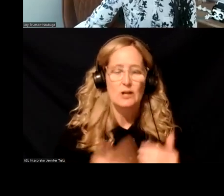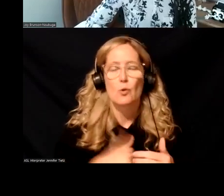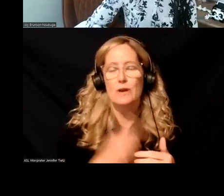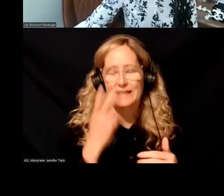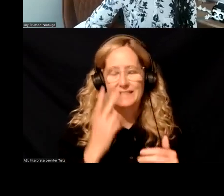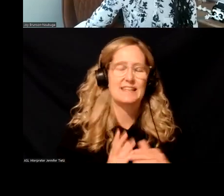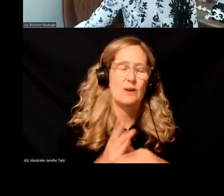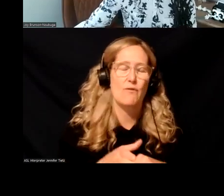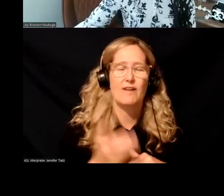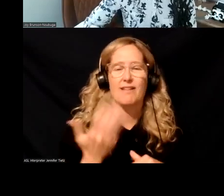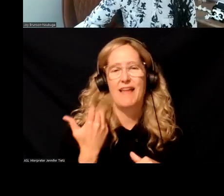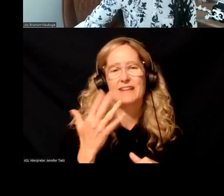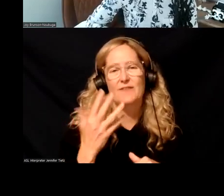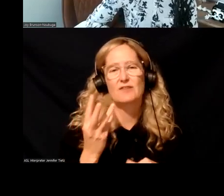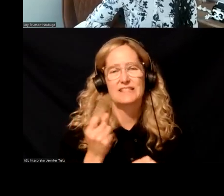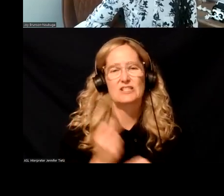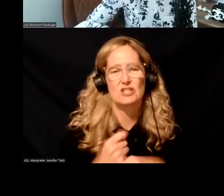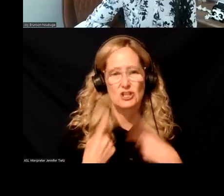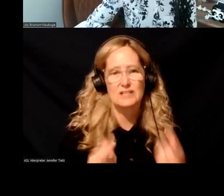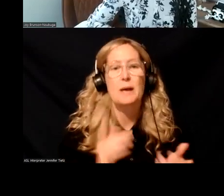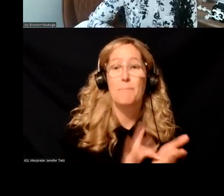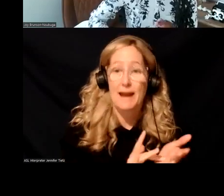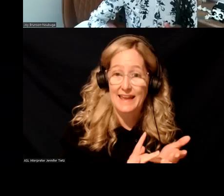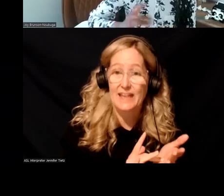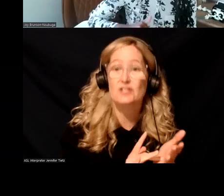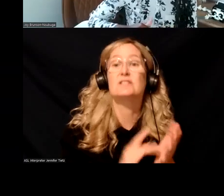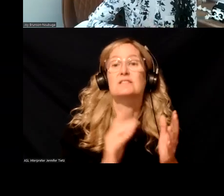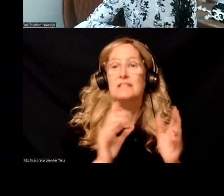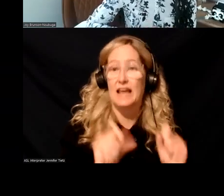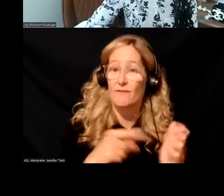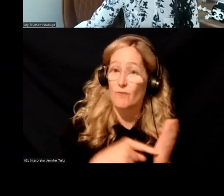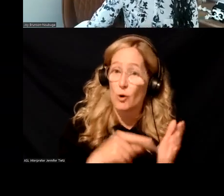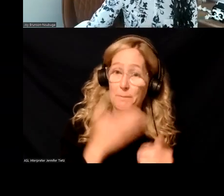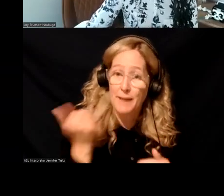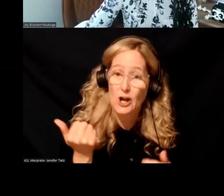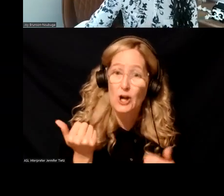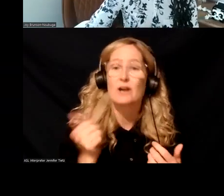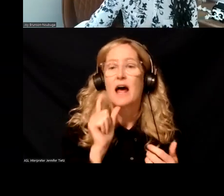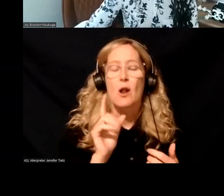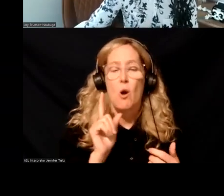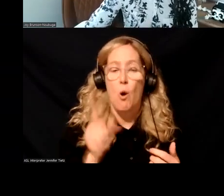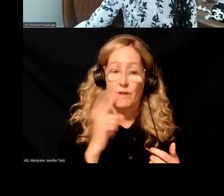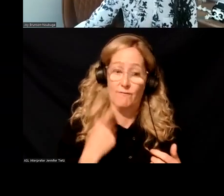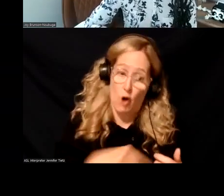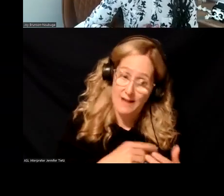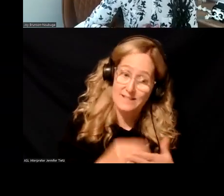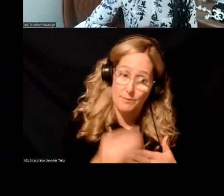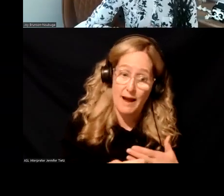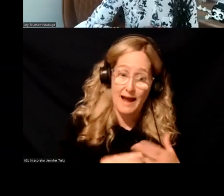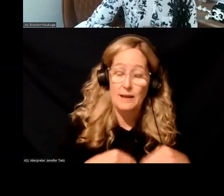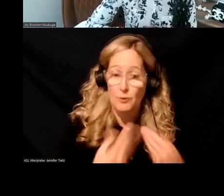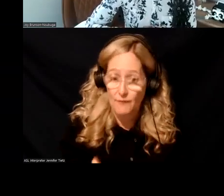uh, uh, last five to six years, medications becoming more affordable, not only for our crisis facility to be able to provide them,